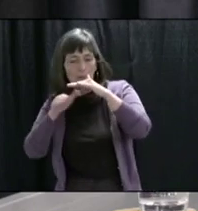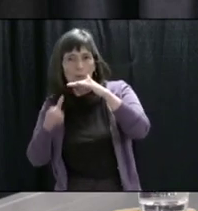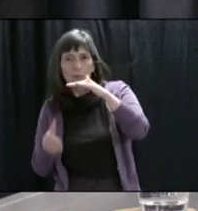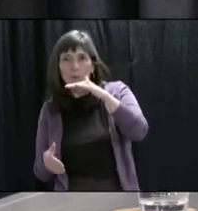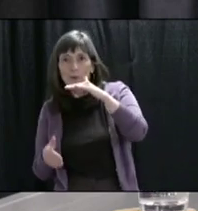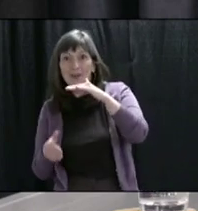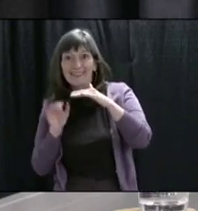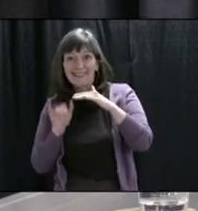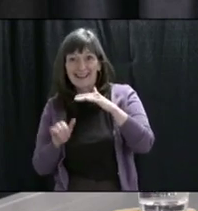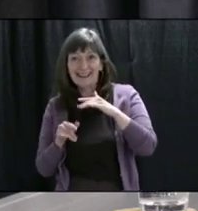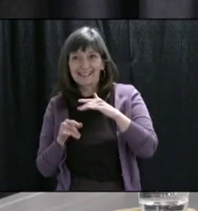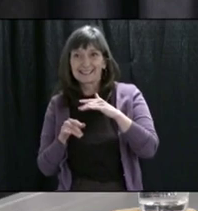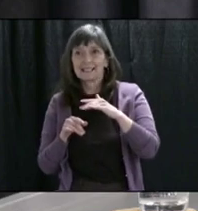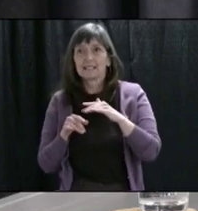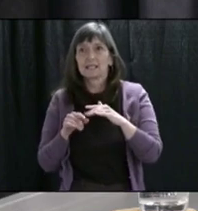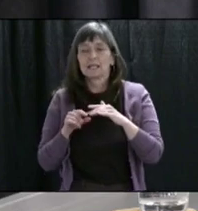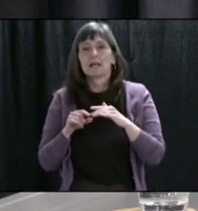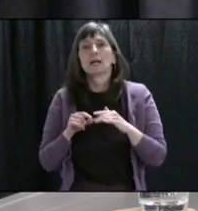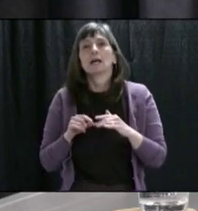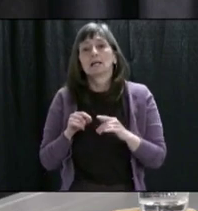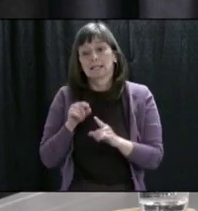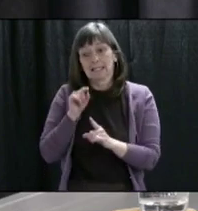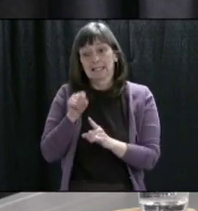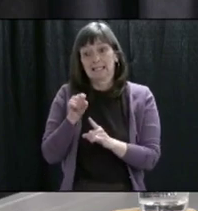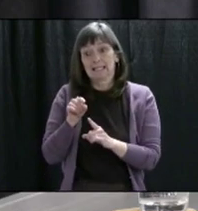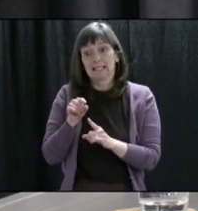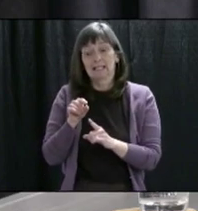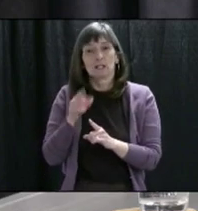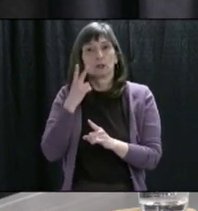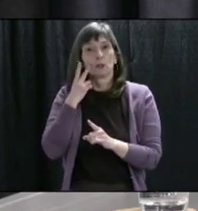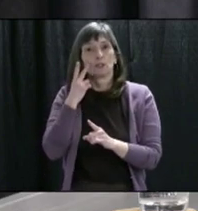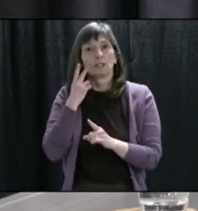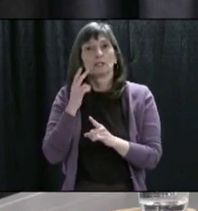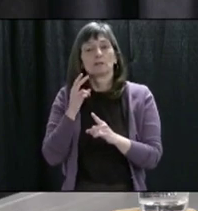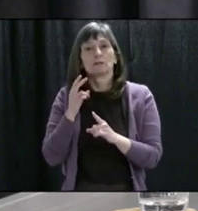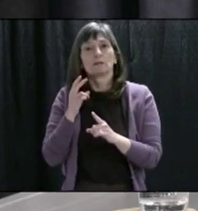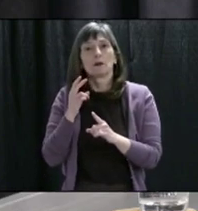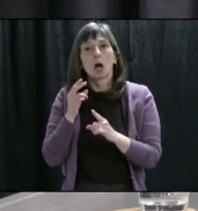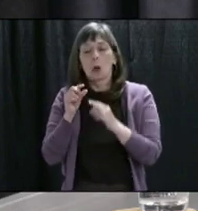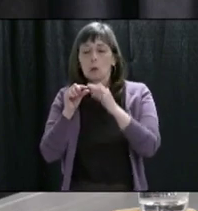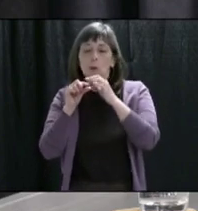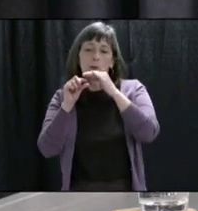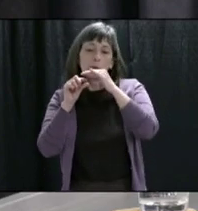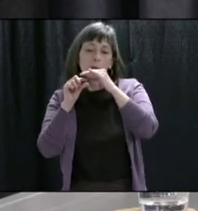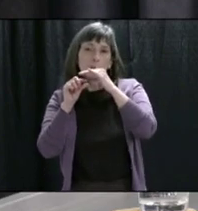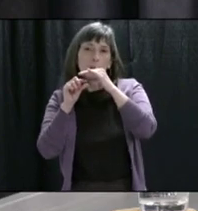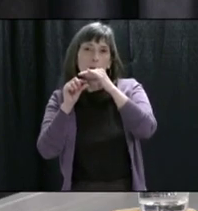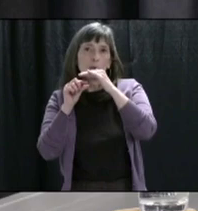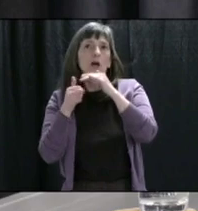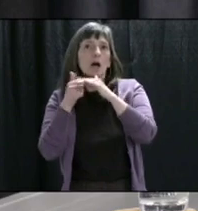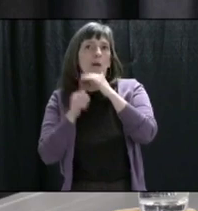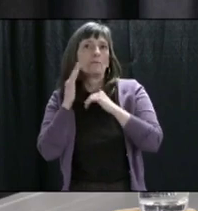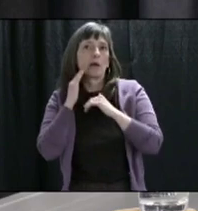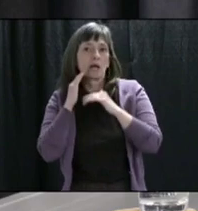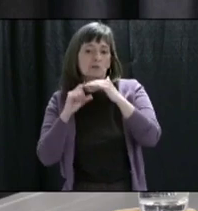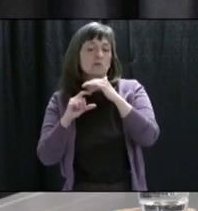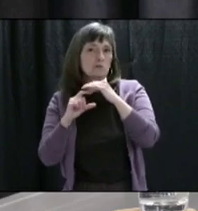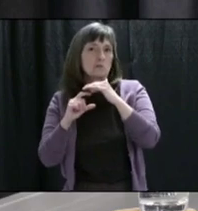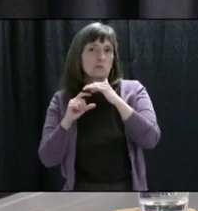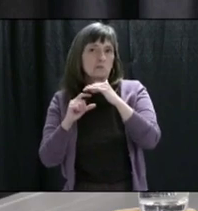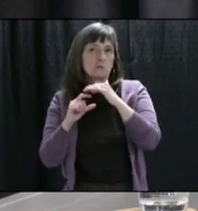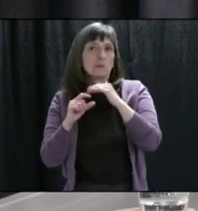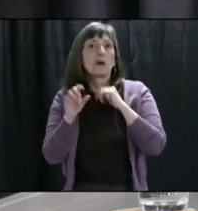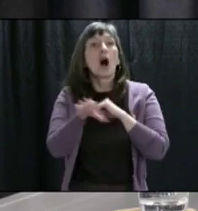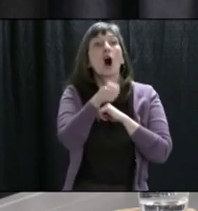physical distancing, and the things we have in place. Under that scenario, you would see there was leeway on the hospital beds elsewhere